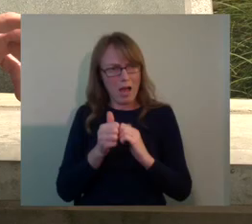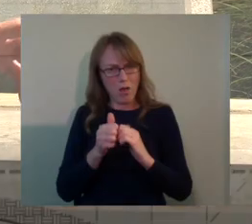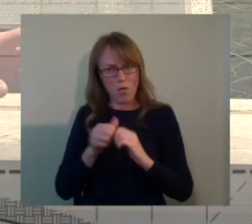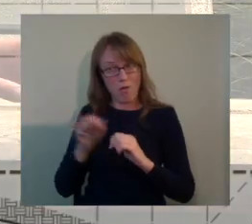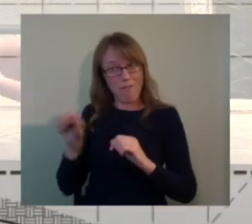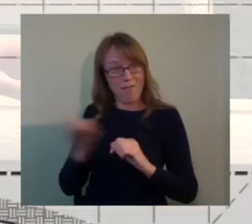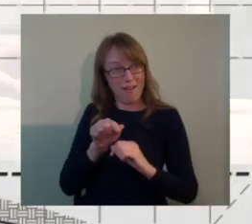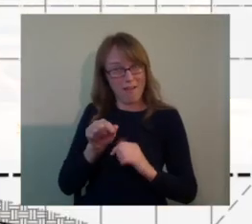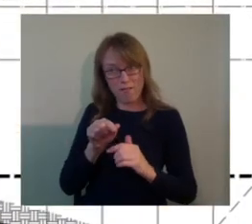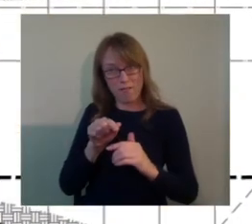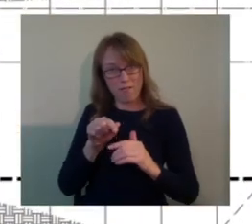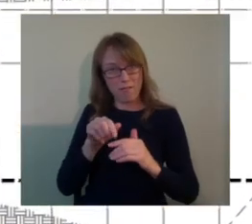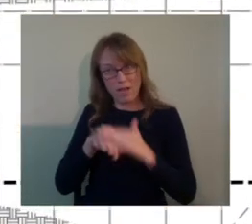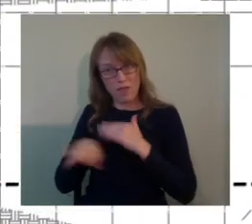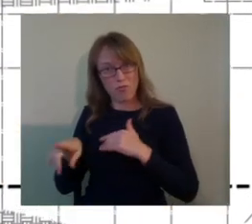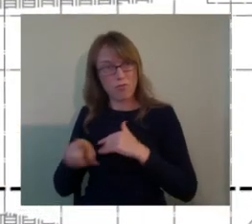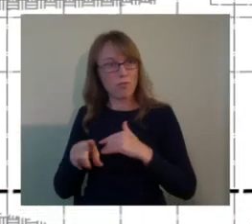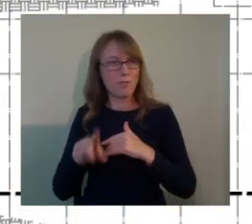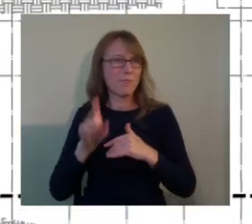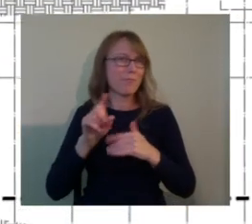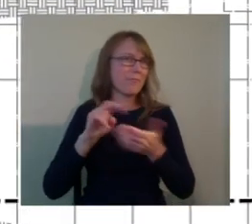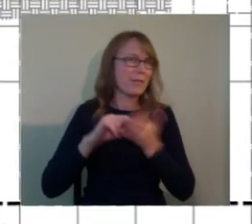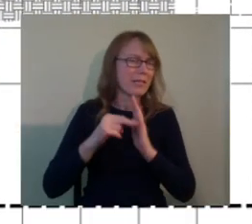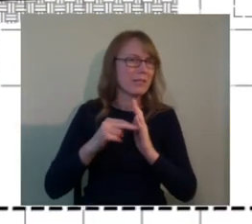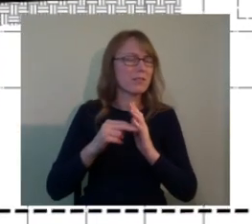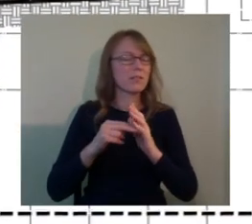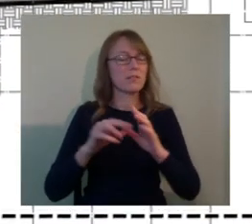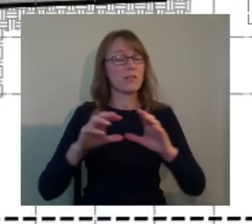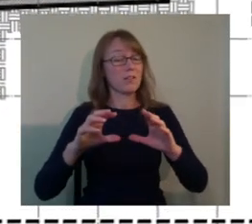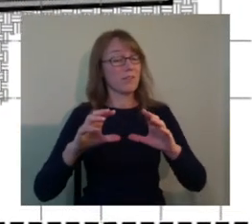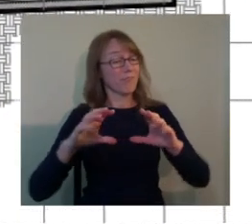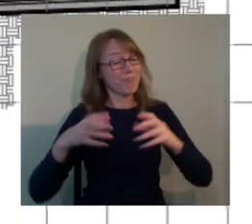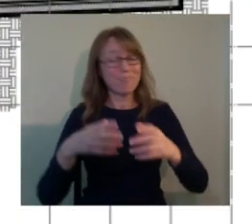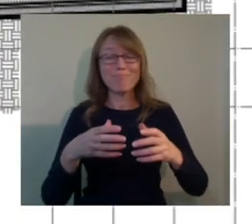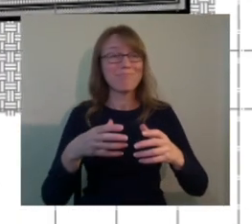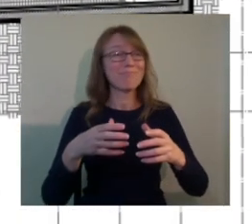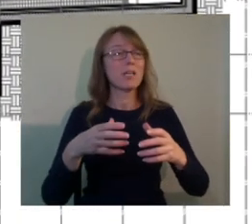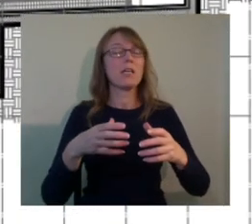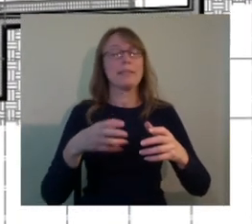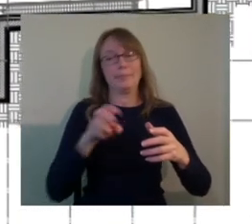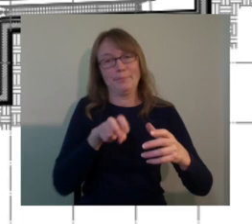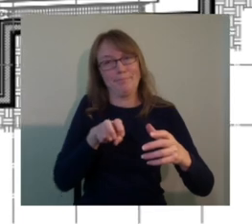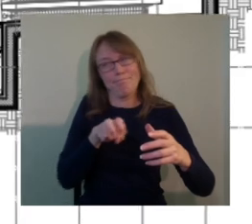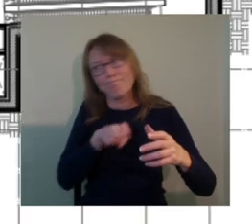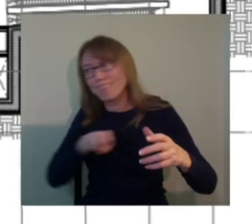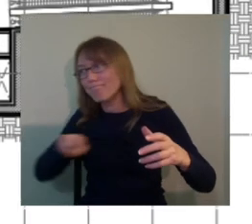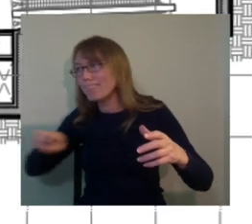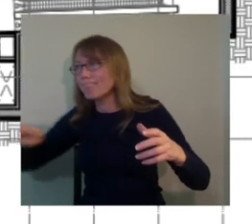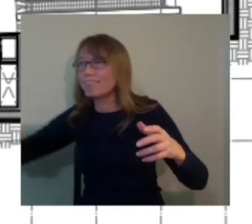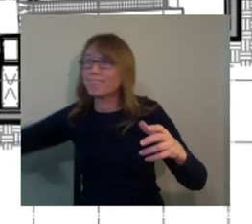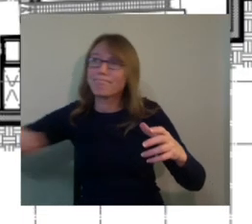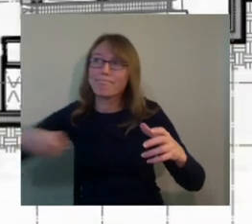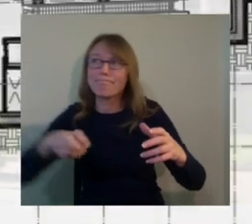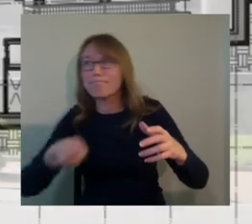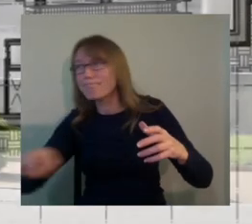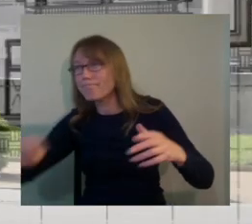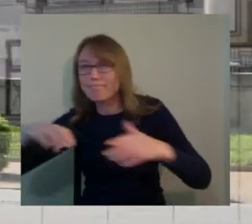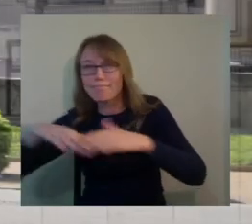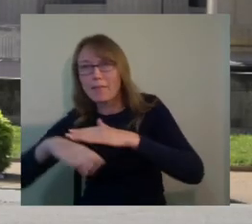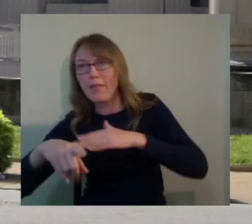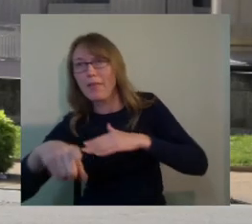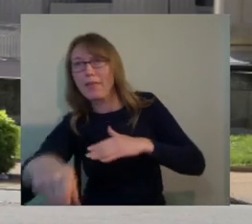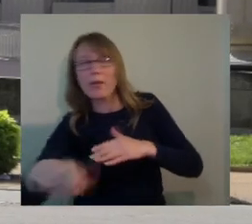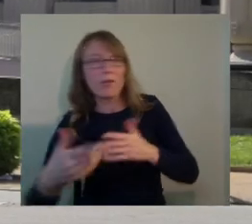separate from the people who go down the stairs, go to the end of a, of an area, take a ramp and come back. So they were